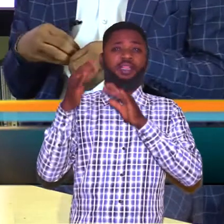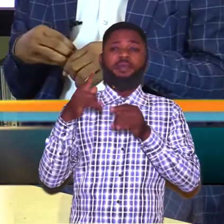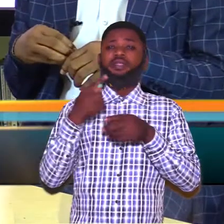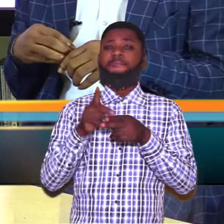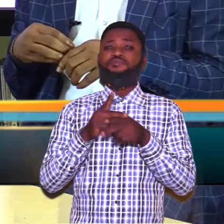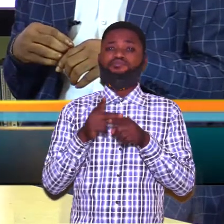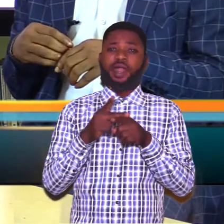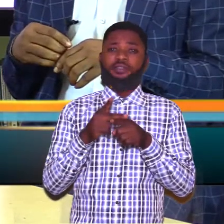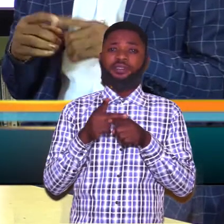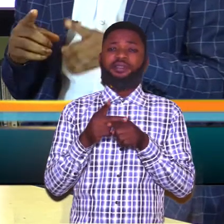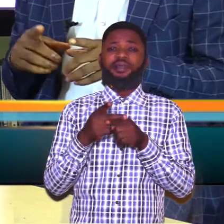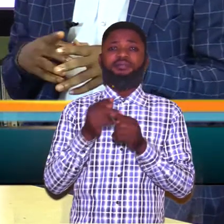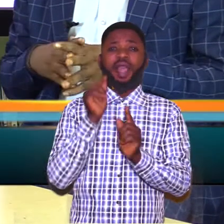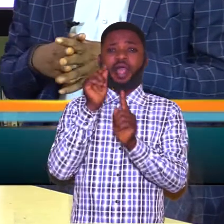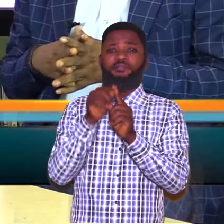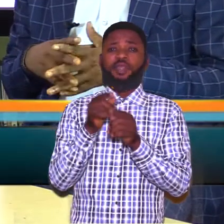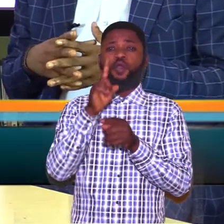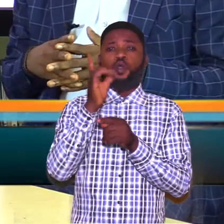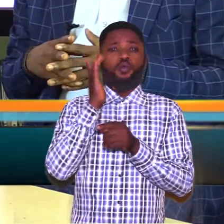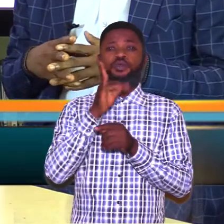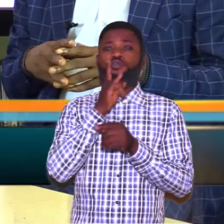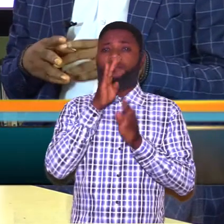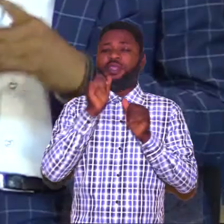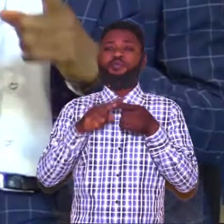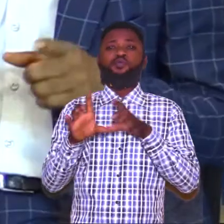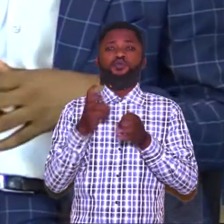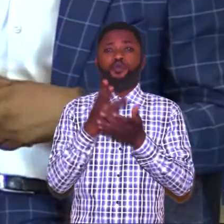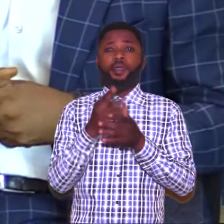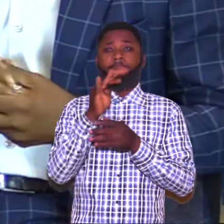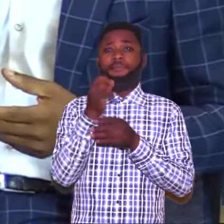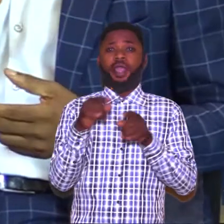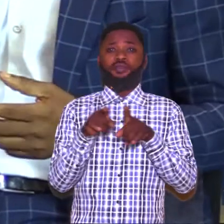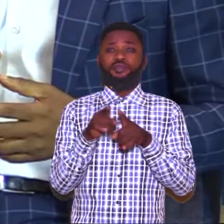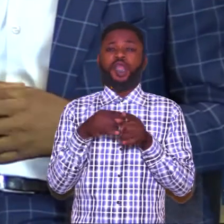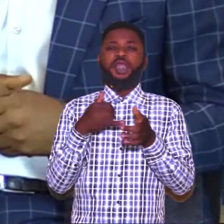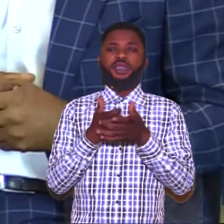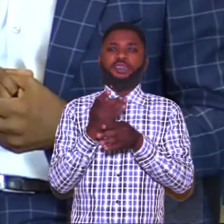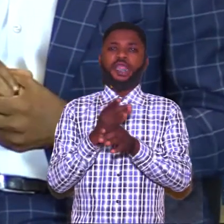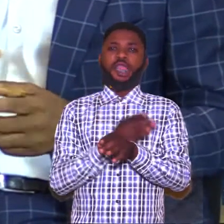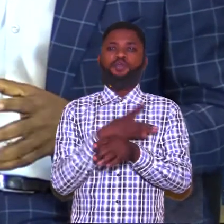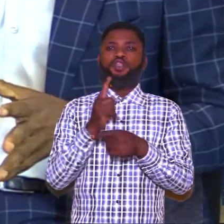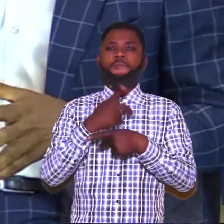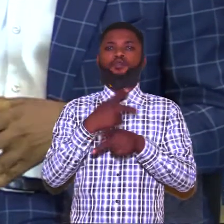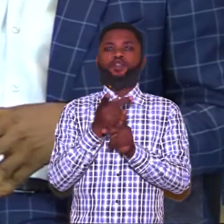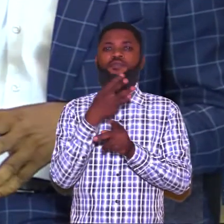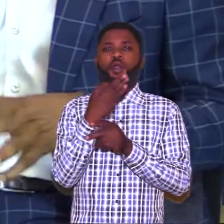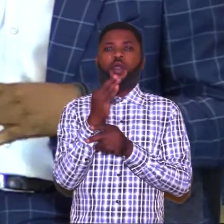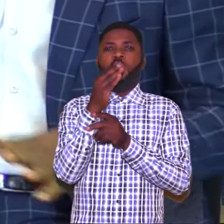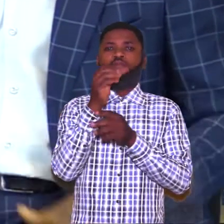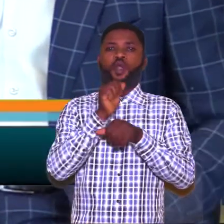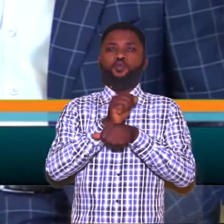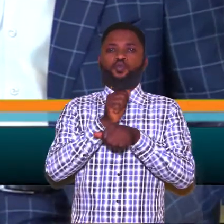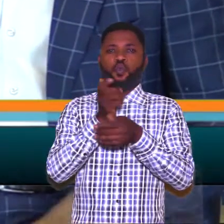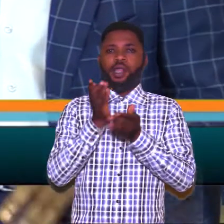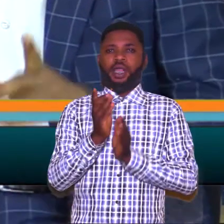the practical aspects one would not be able to perform perform by so doing it improves the productivity of